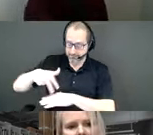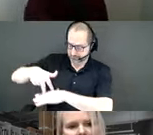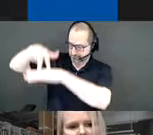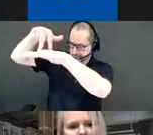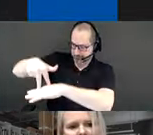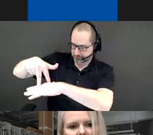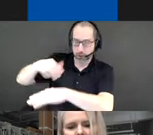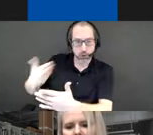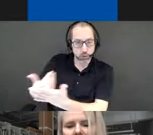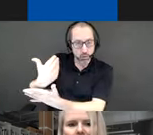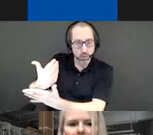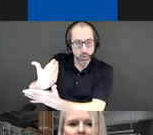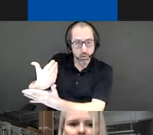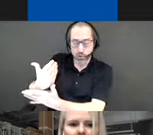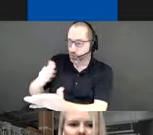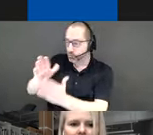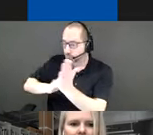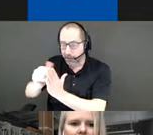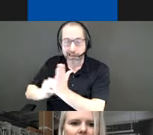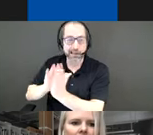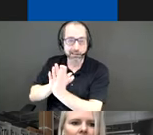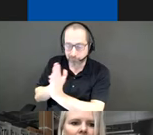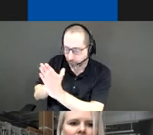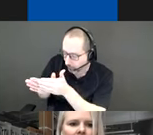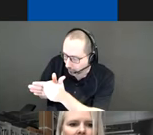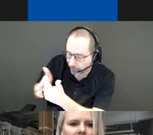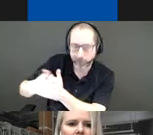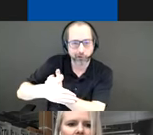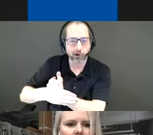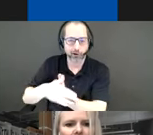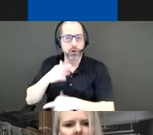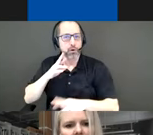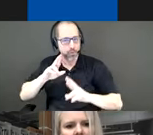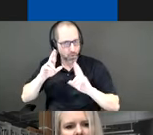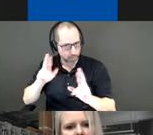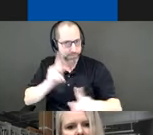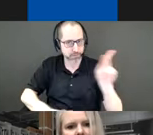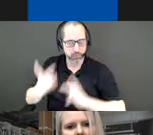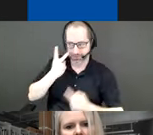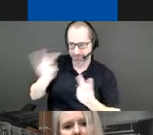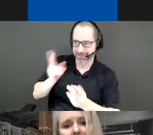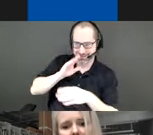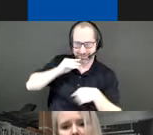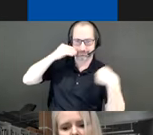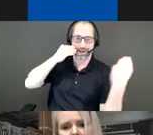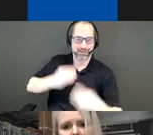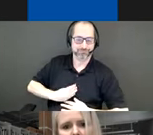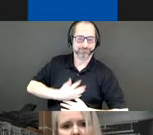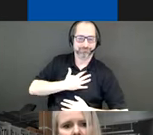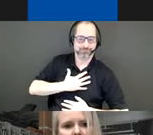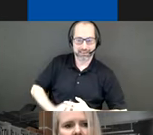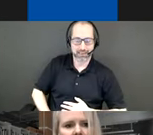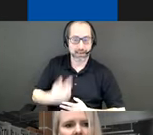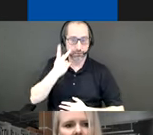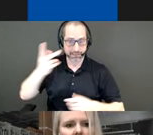smiles to the faces of anyone passing by. The reflective base of the bands will engage light, creating a shimmering dynamic